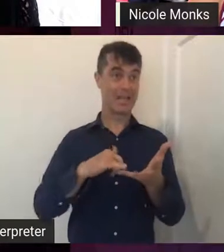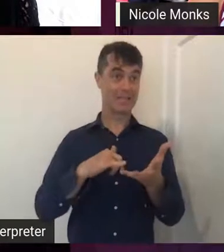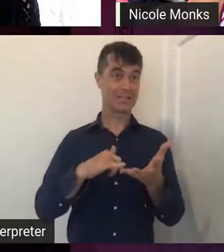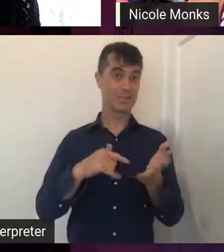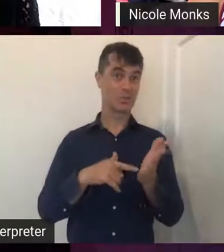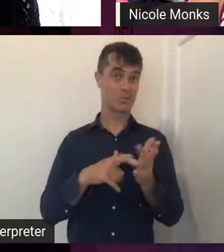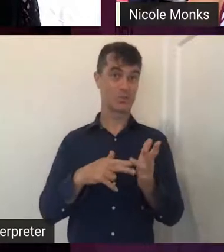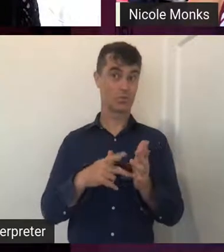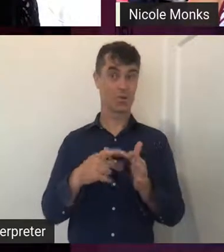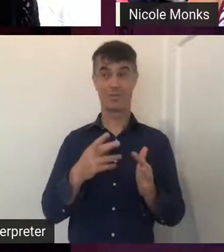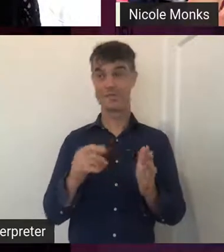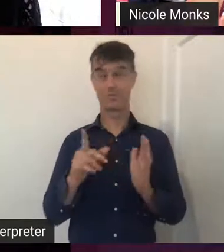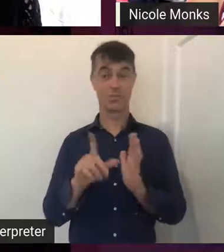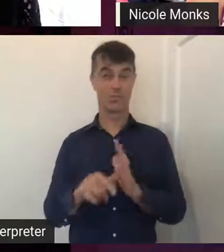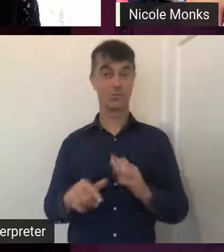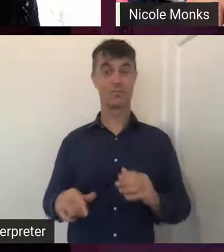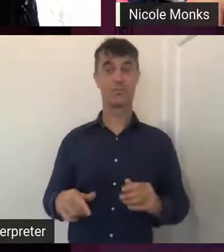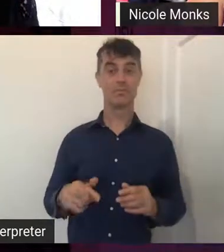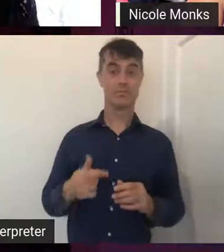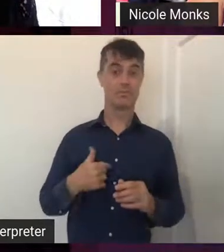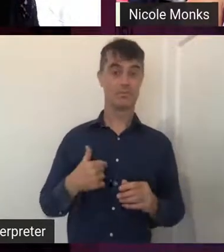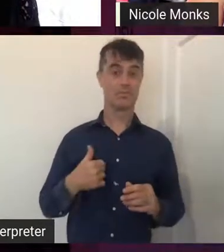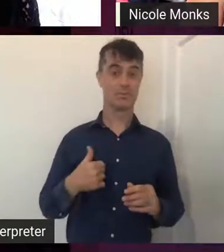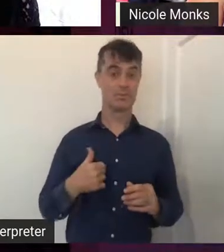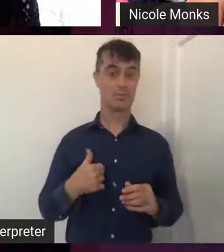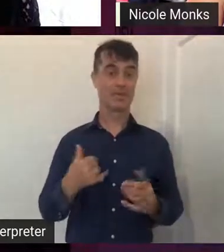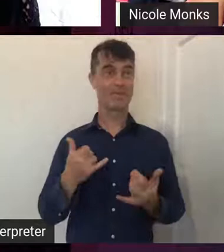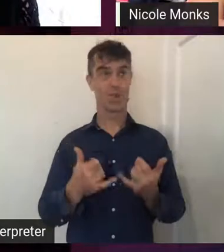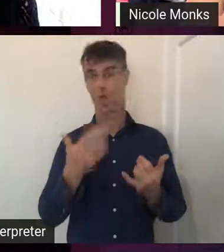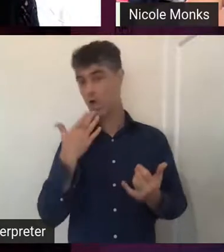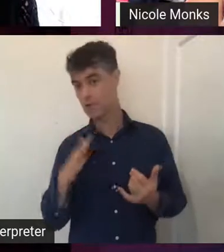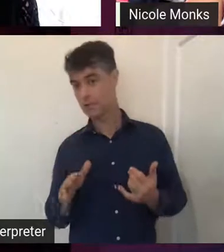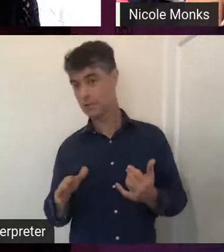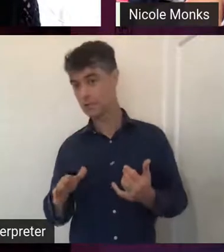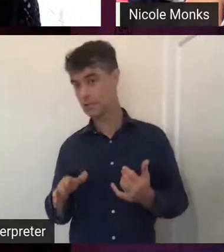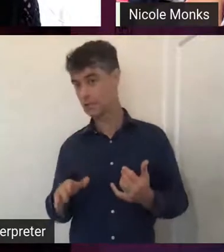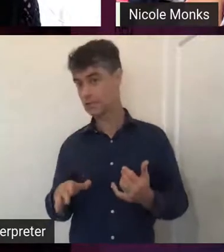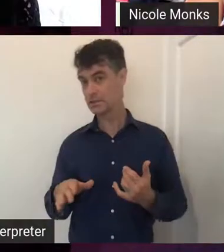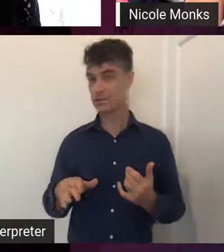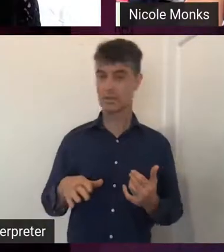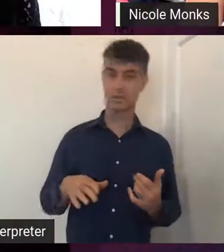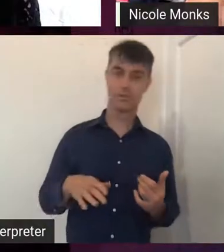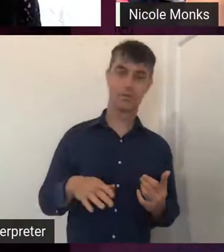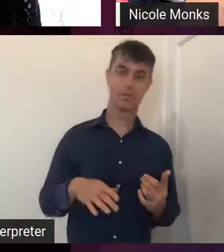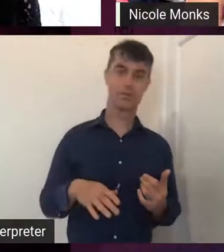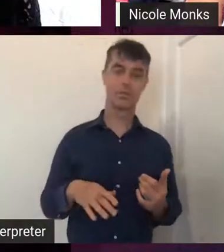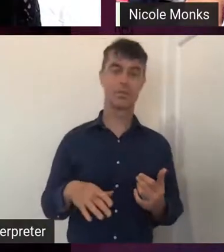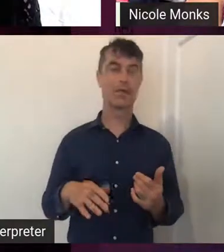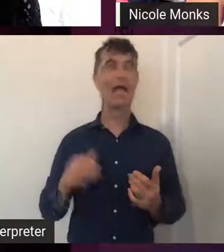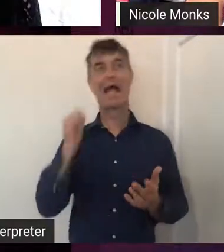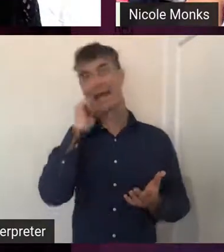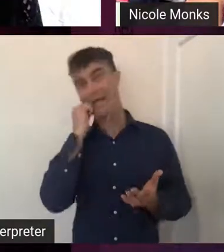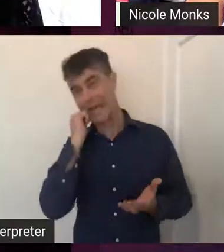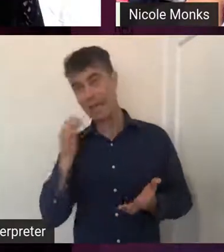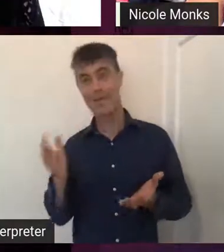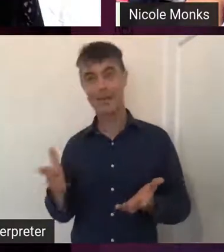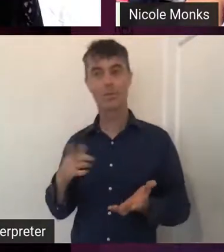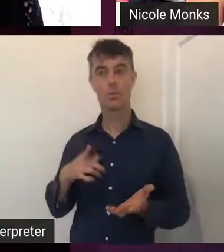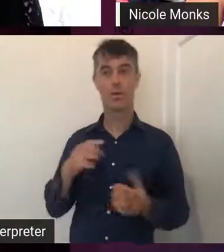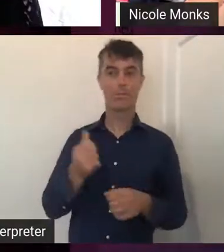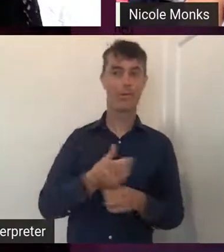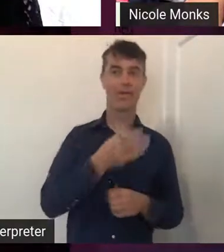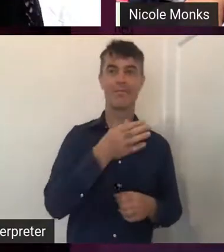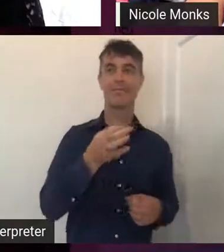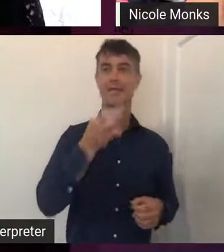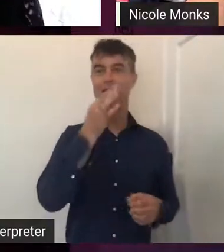and I was, you know, finding it quite difficult. very hot. And so I would heat it up and that's why it's made from littler